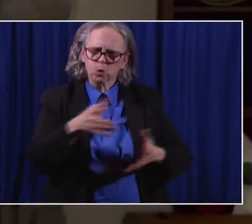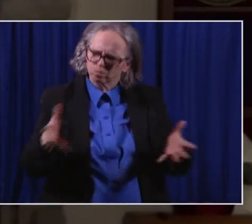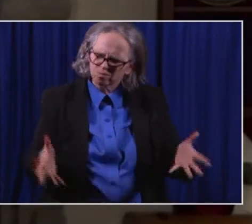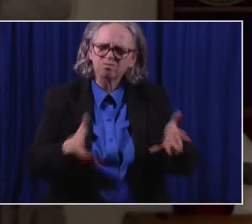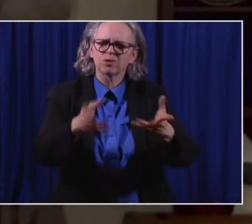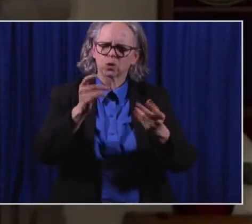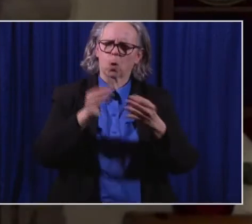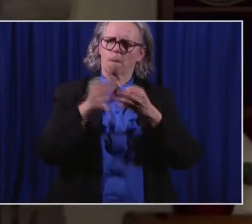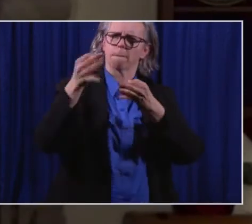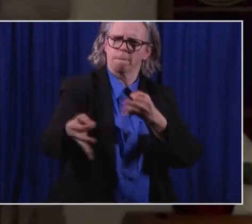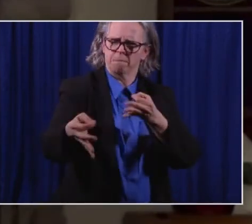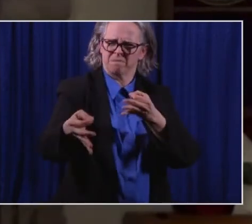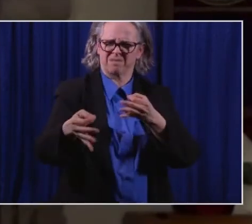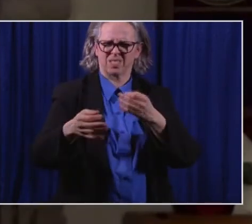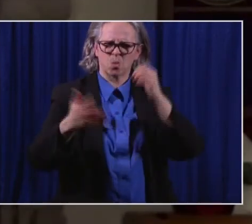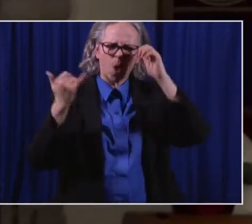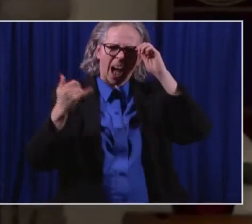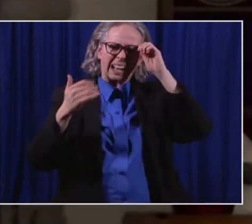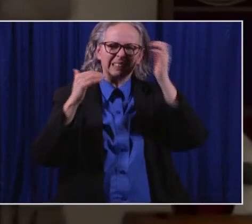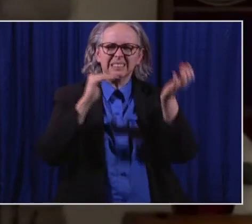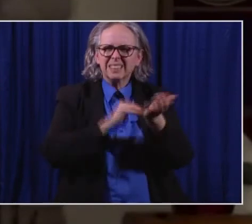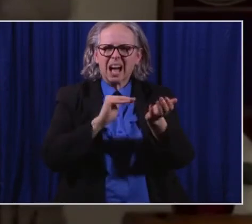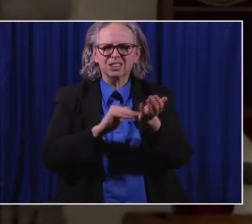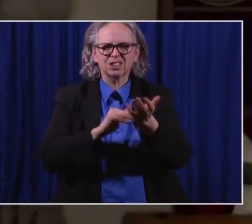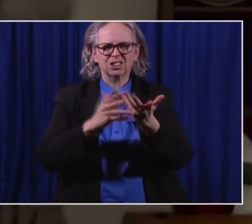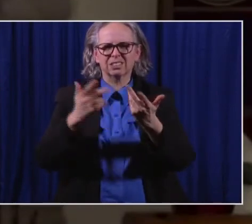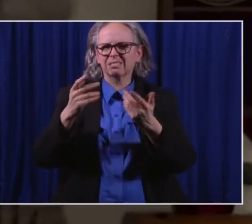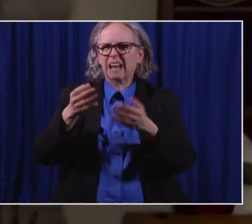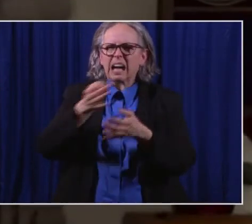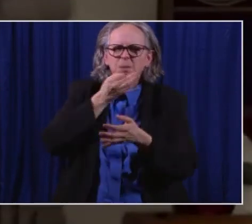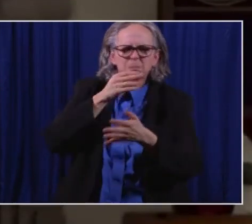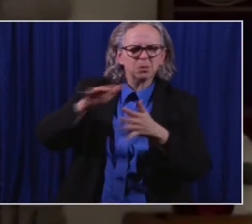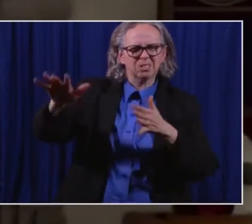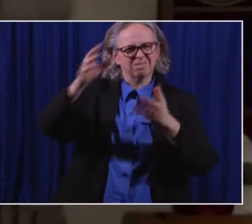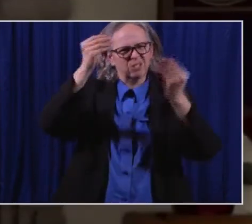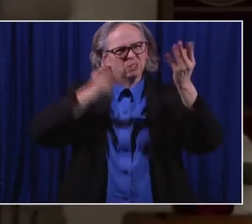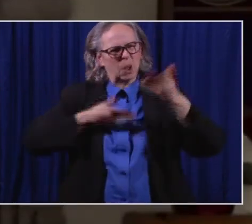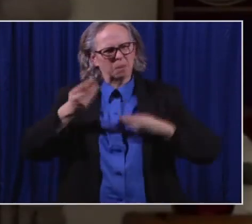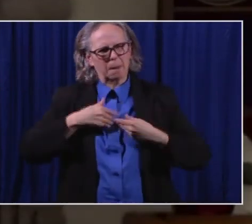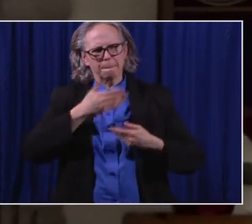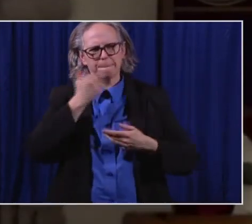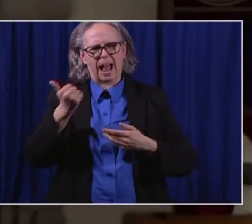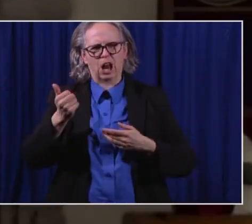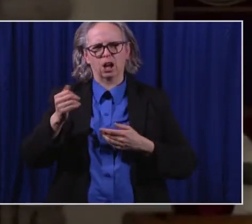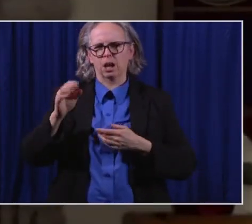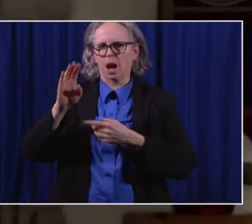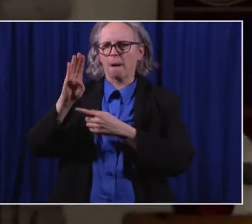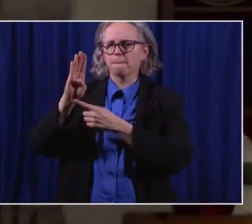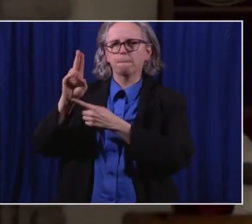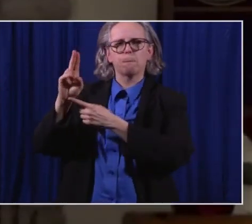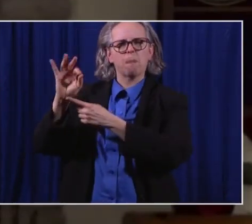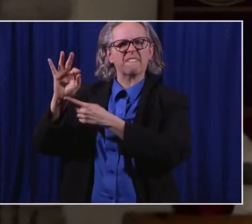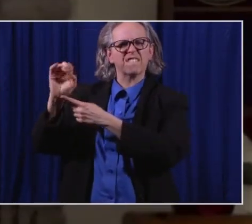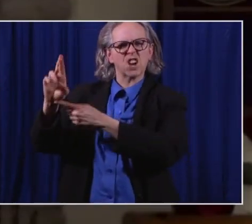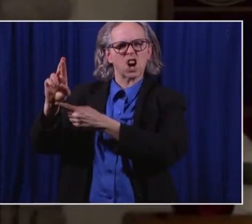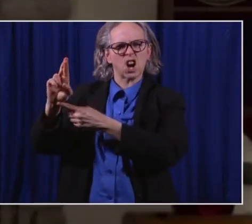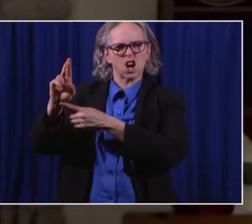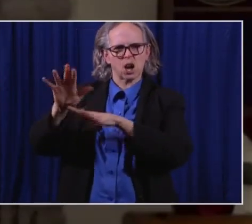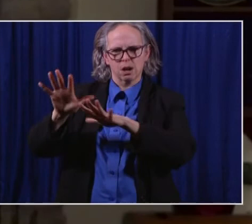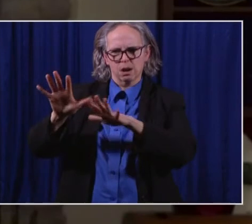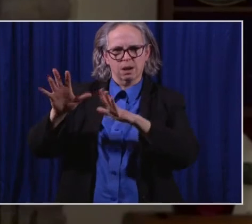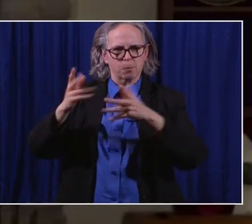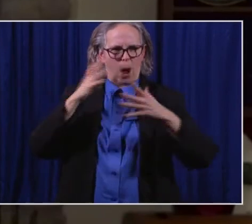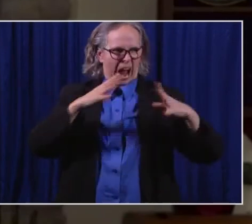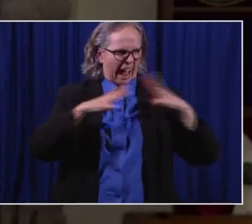experts have told us, uh, is a great way to create a buffer, uh, a buffer between unintended holiday